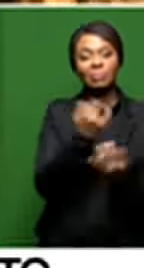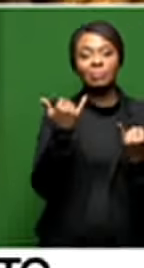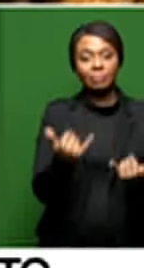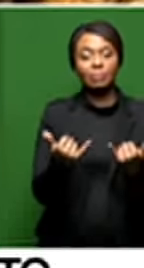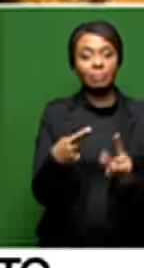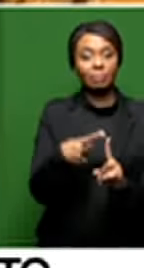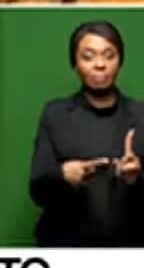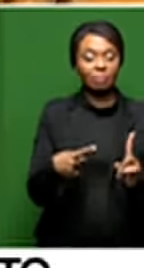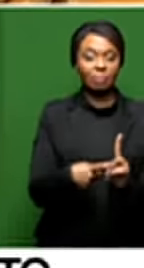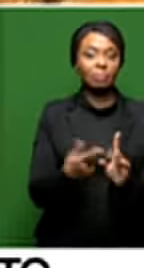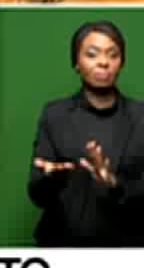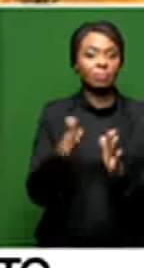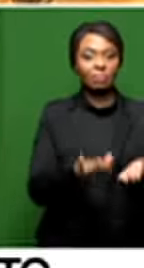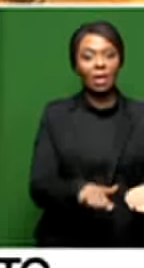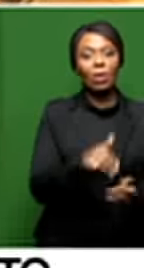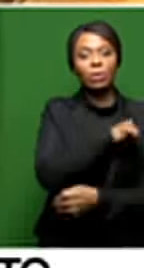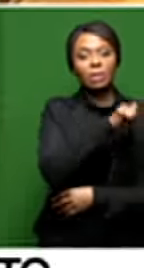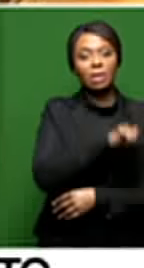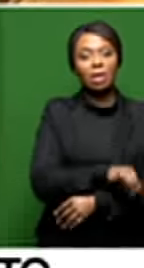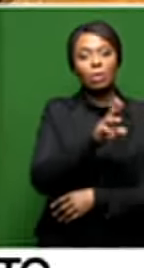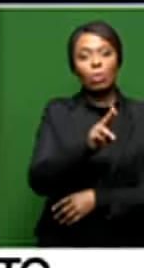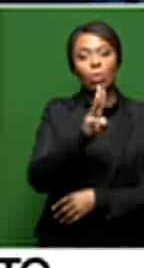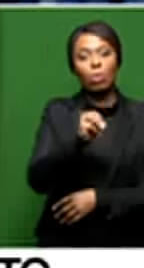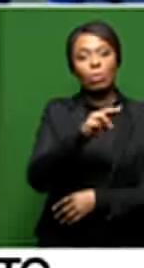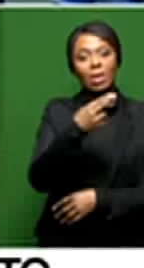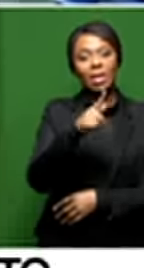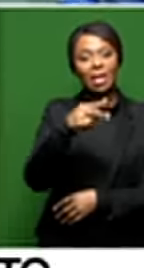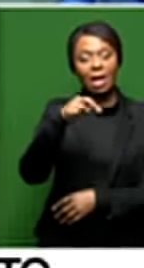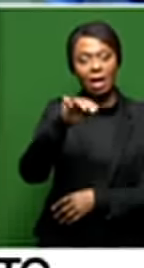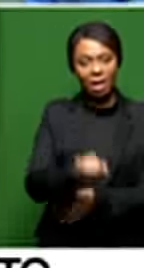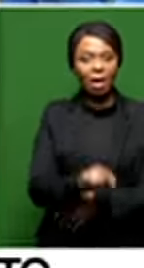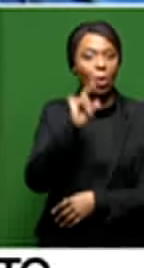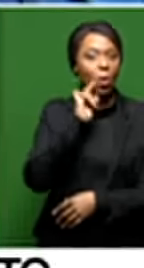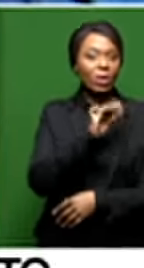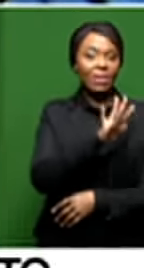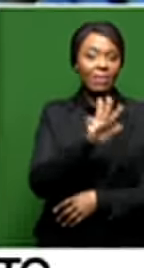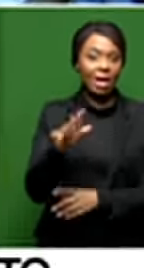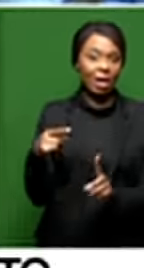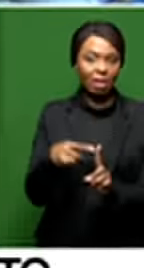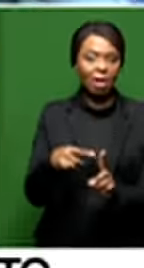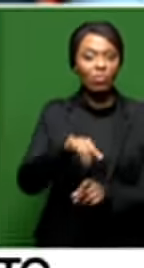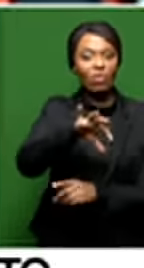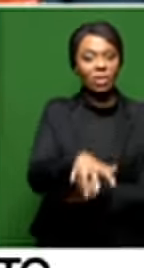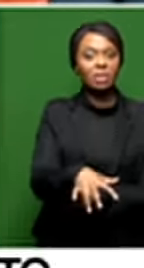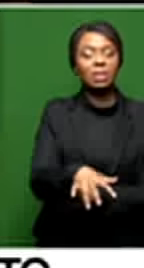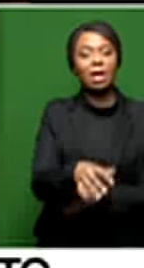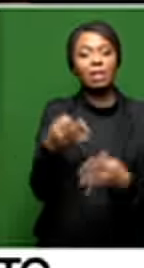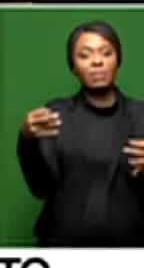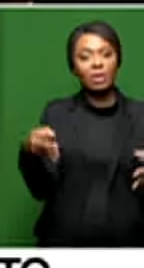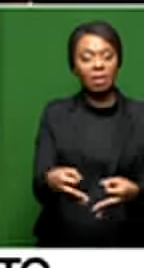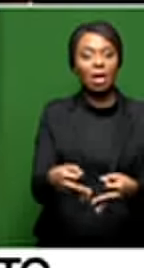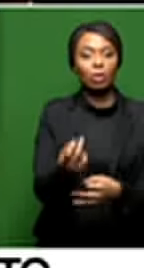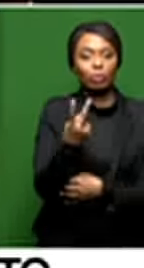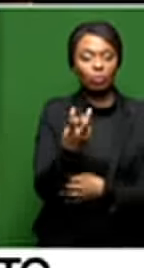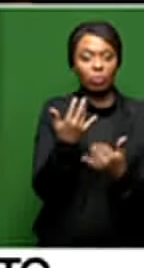who died in the Umlanga hospital on Monday at the age of 59, has been accorded a provincial official Category 2 funeral. She